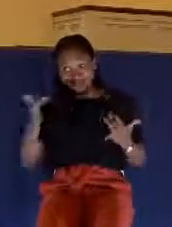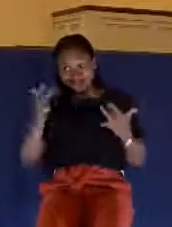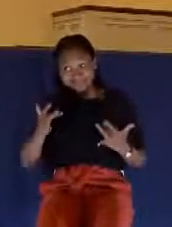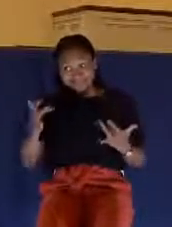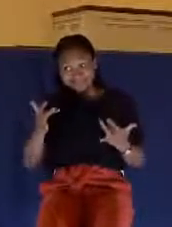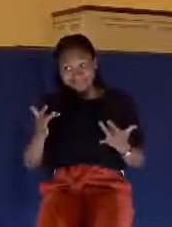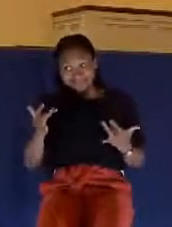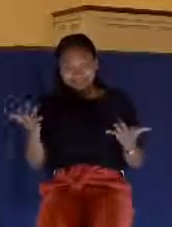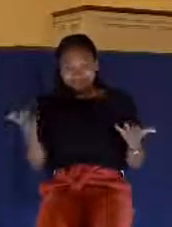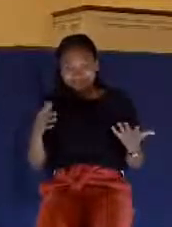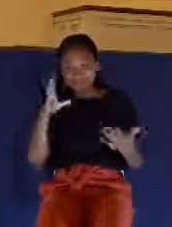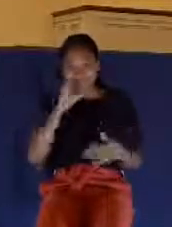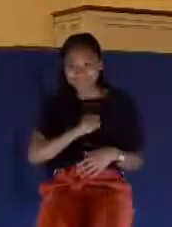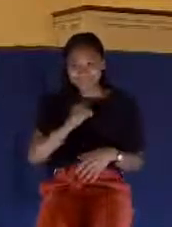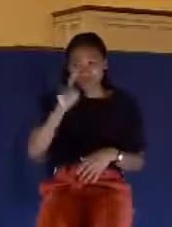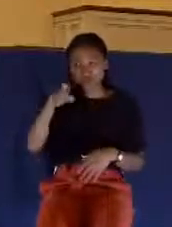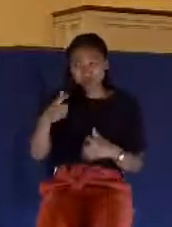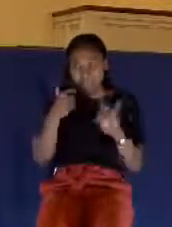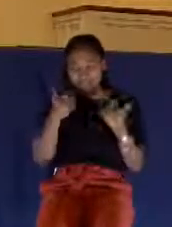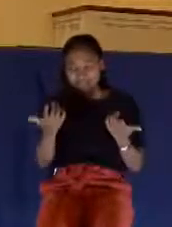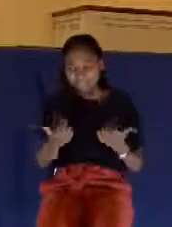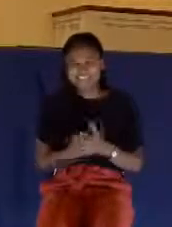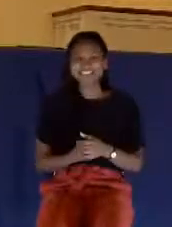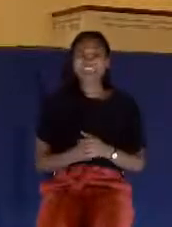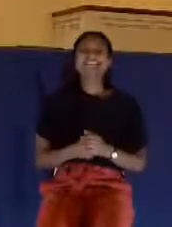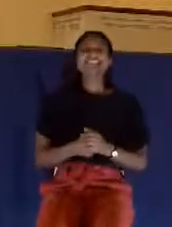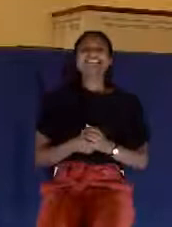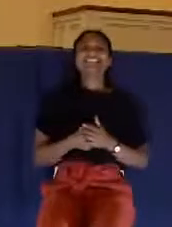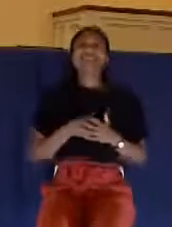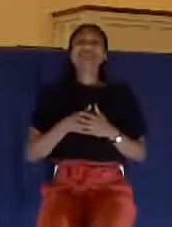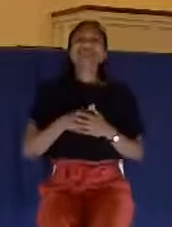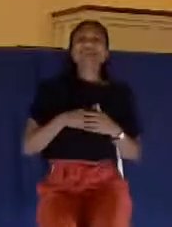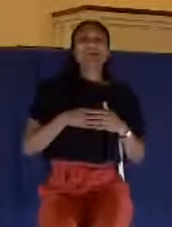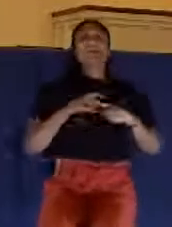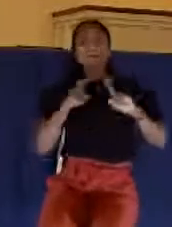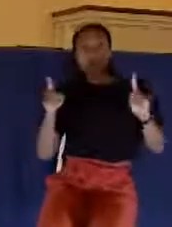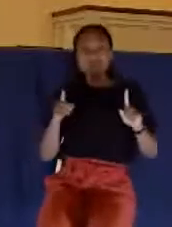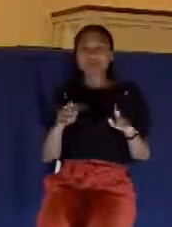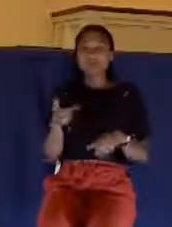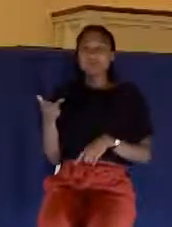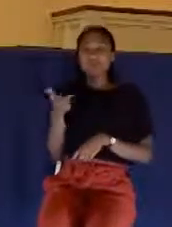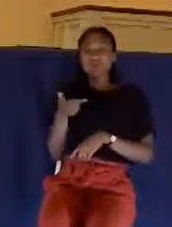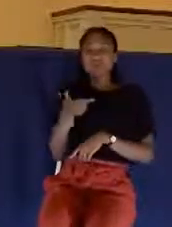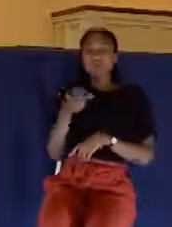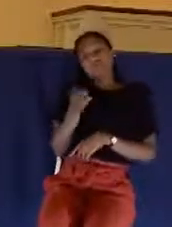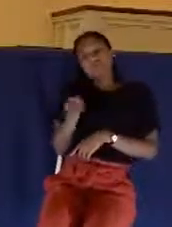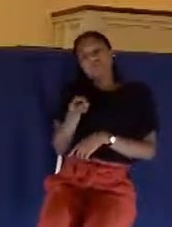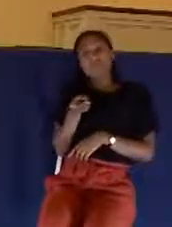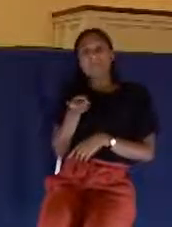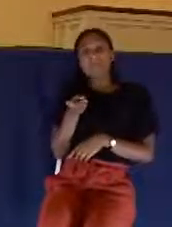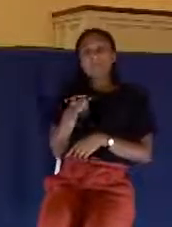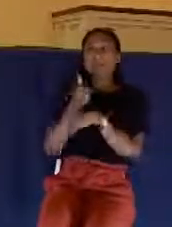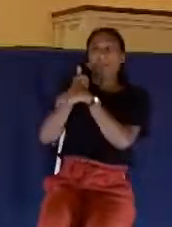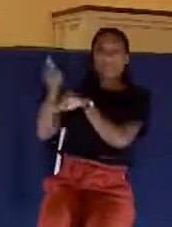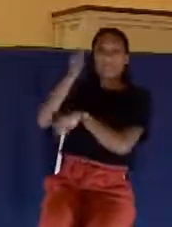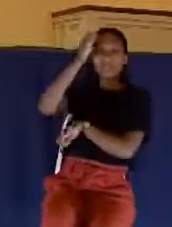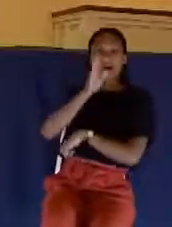too late, right? So in a way, they were actually saying it was God's fault. You know, God, you put us in this environment,